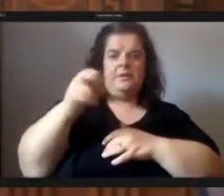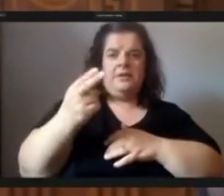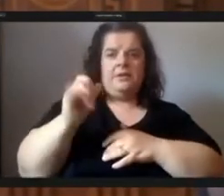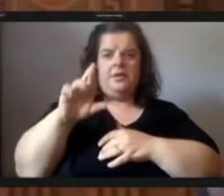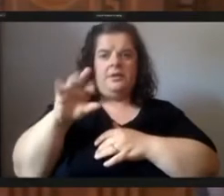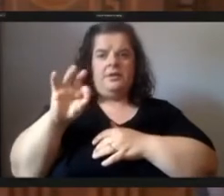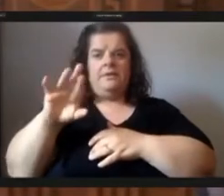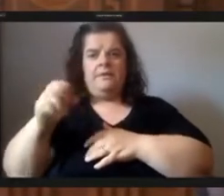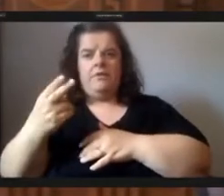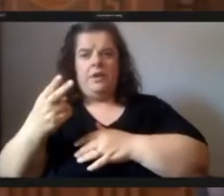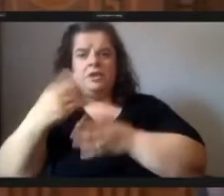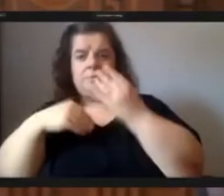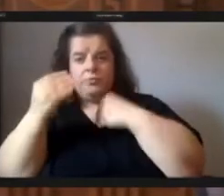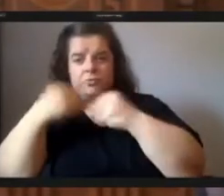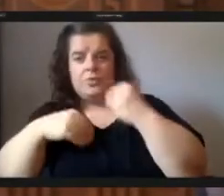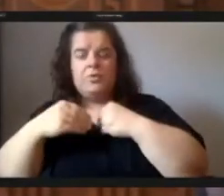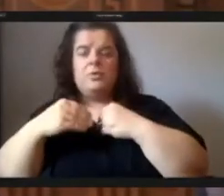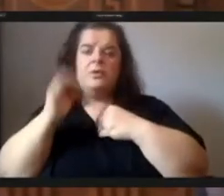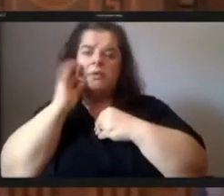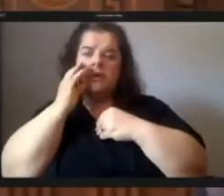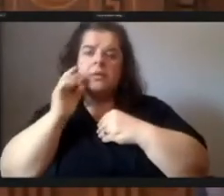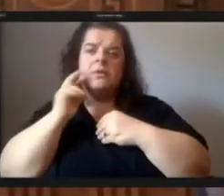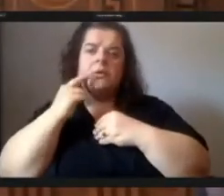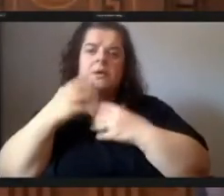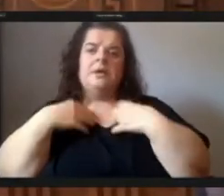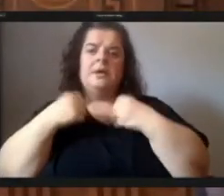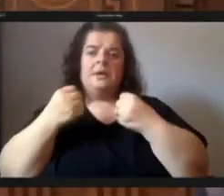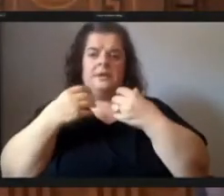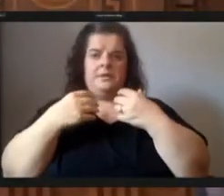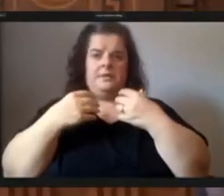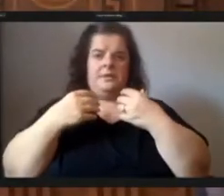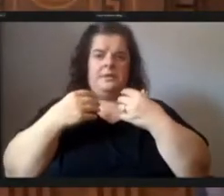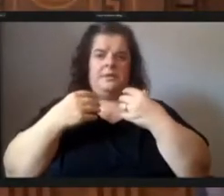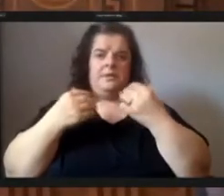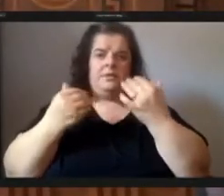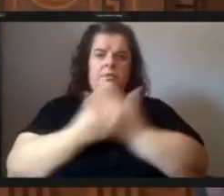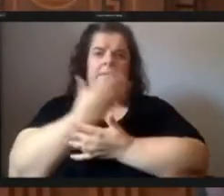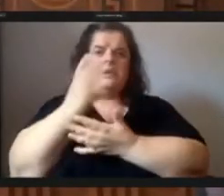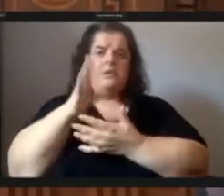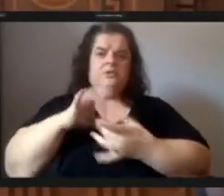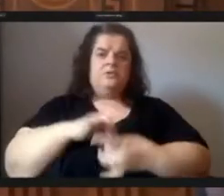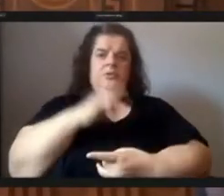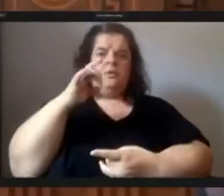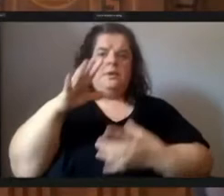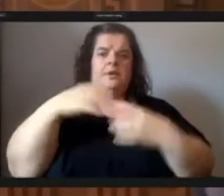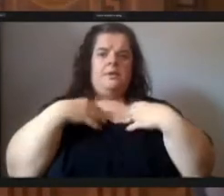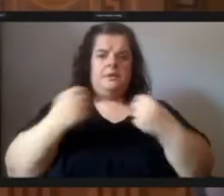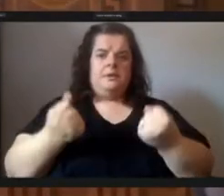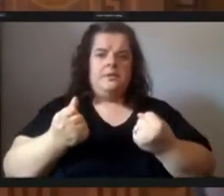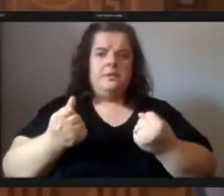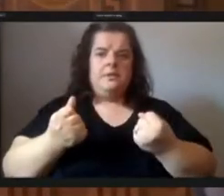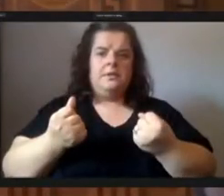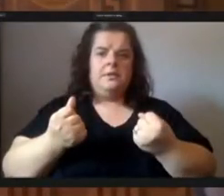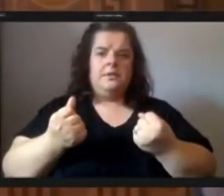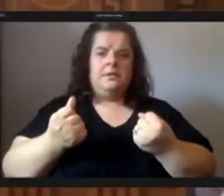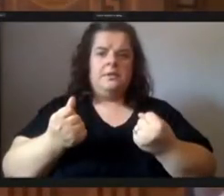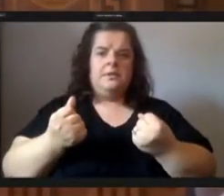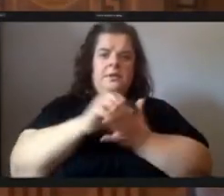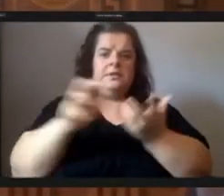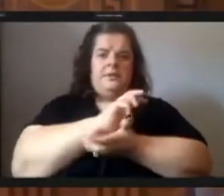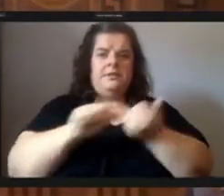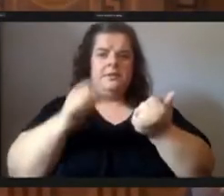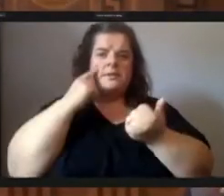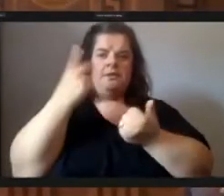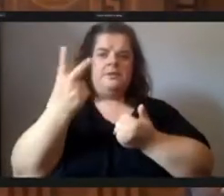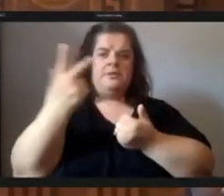and eating healthy and clean it recovered it restored his soul and his health the cancer had disappeared for two to three